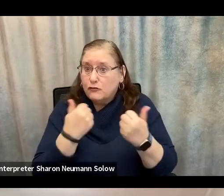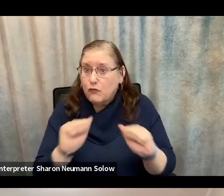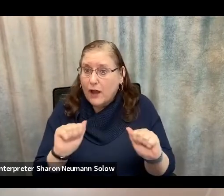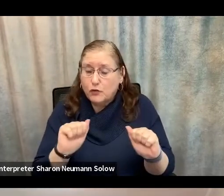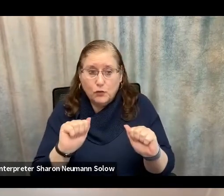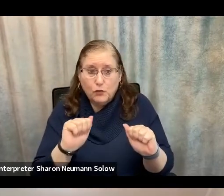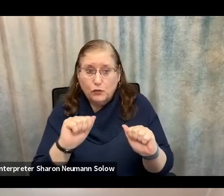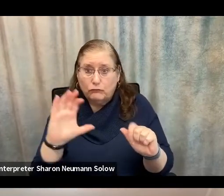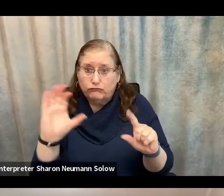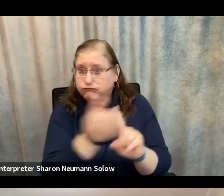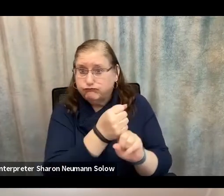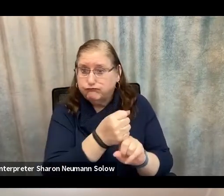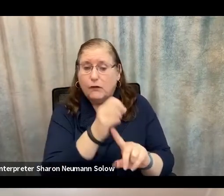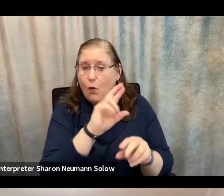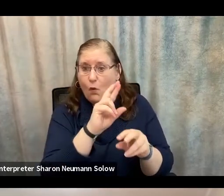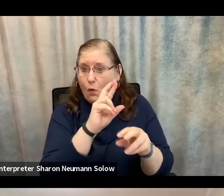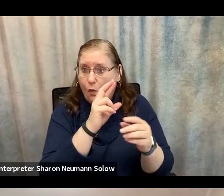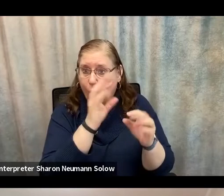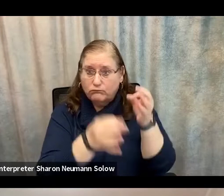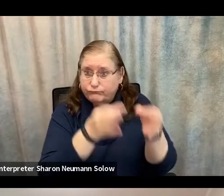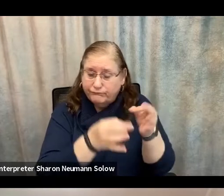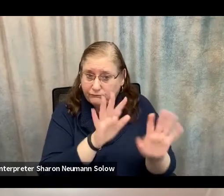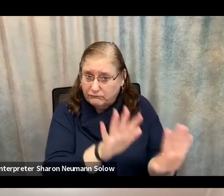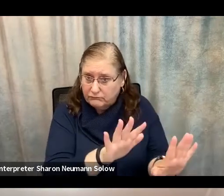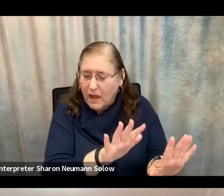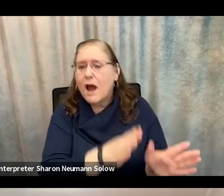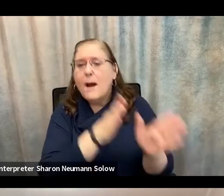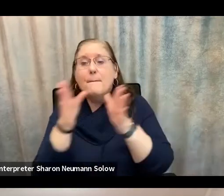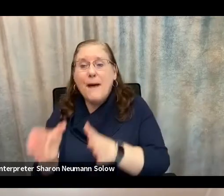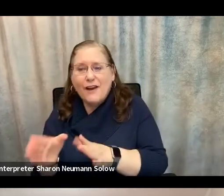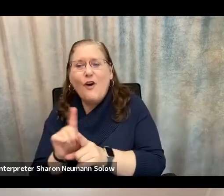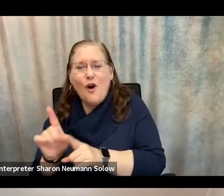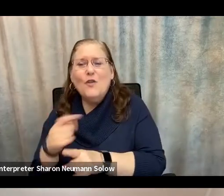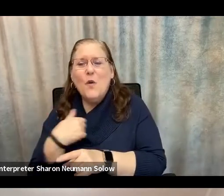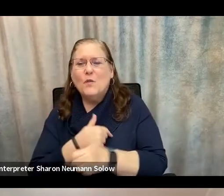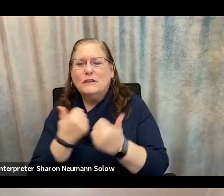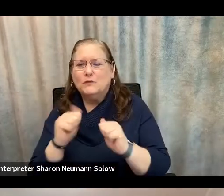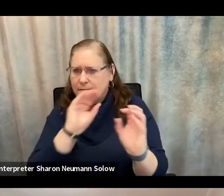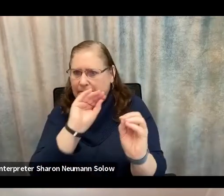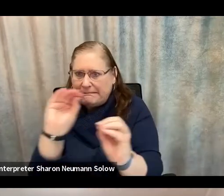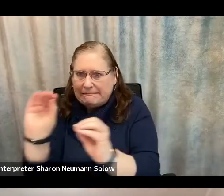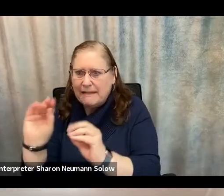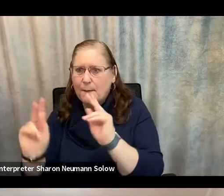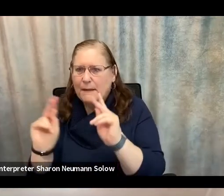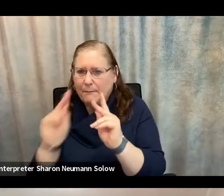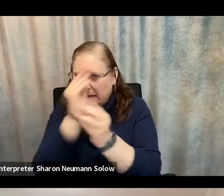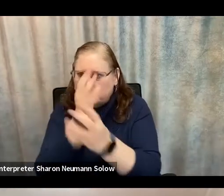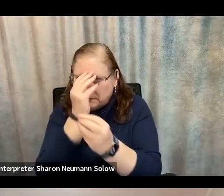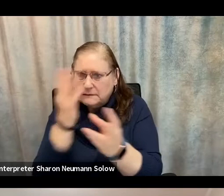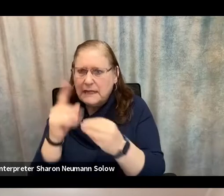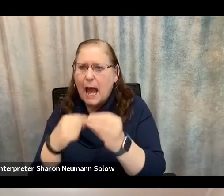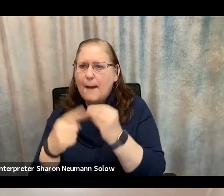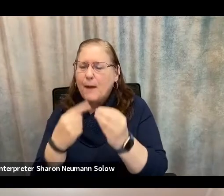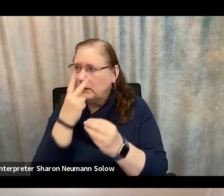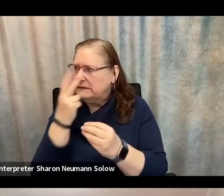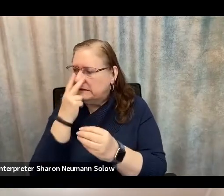if you recall, one of the prongs that I mentioned is we try to educate people about the frauds that we're currently seeing. So if